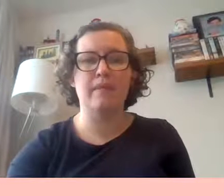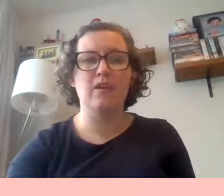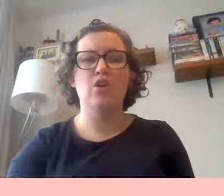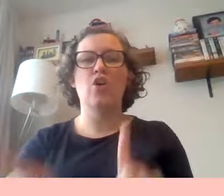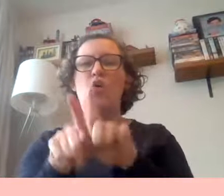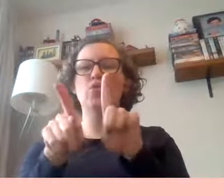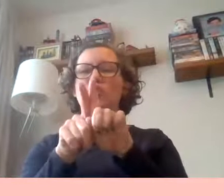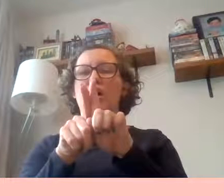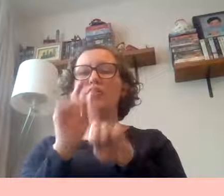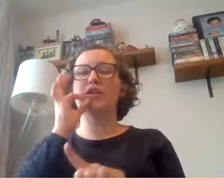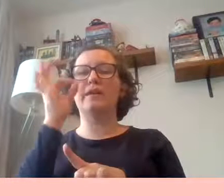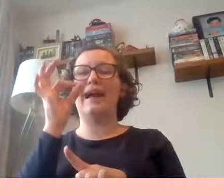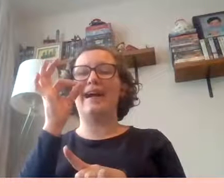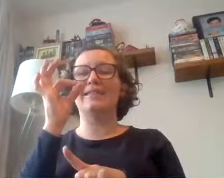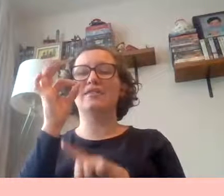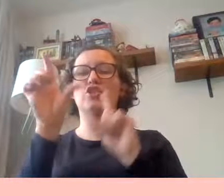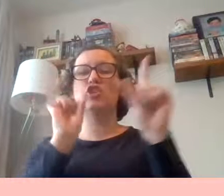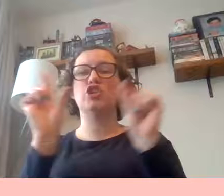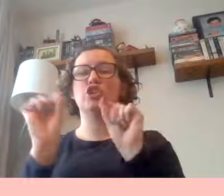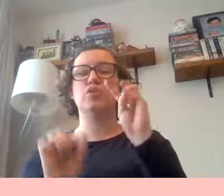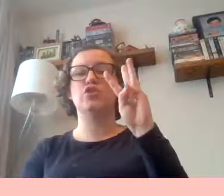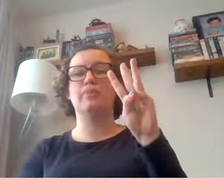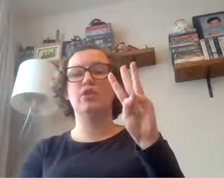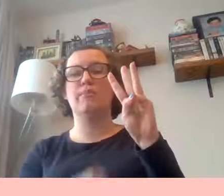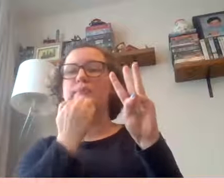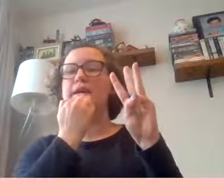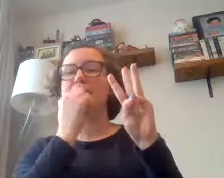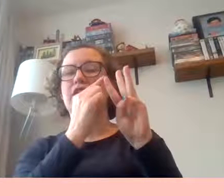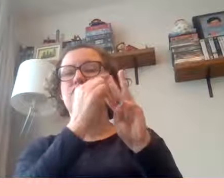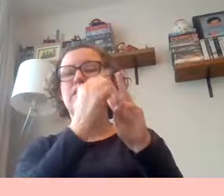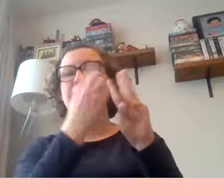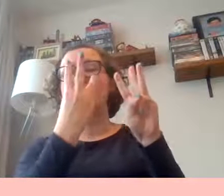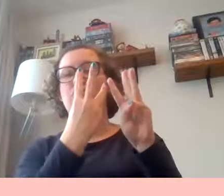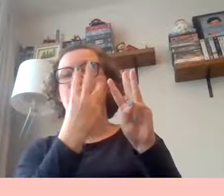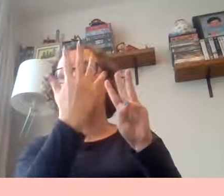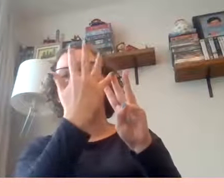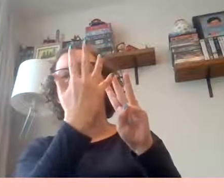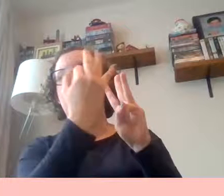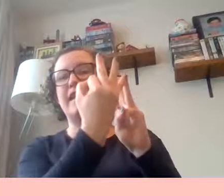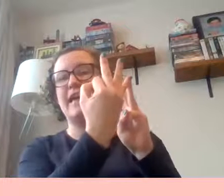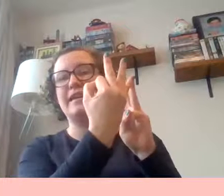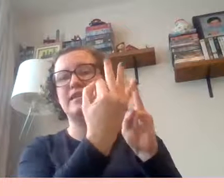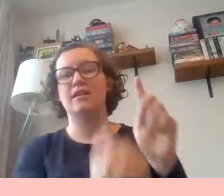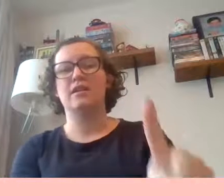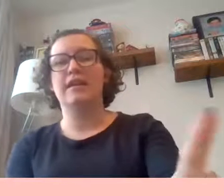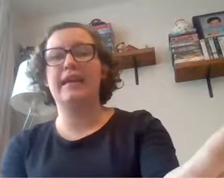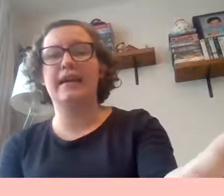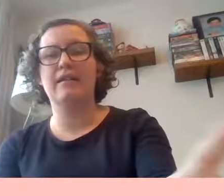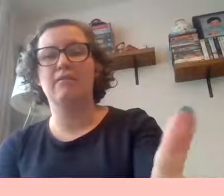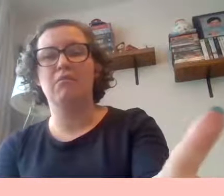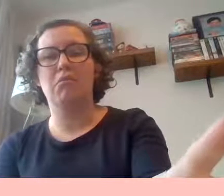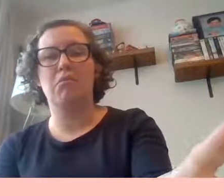also you're going to be asked to choose some numbers like three numbers like two three five five and eight